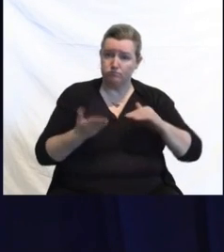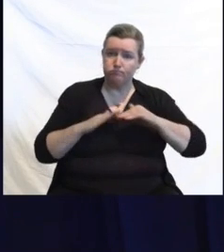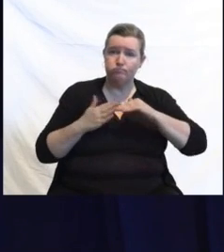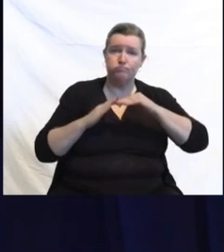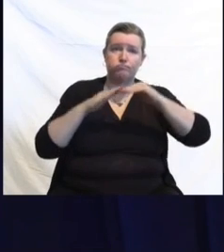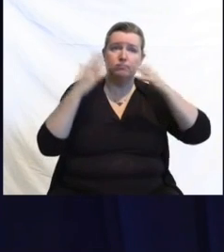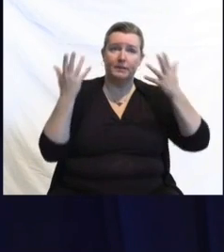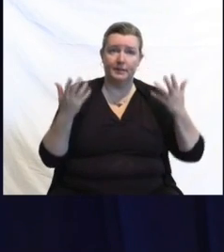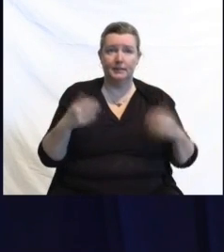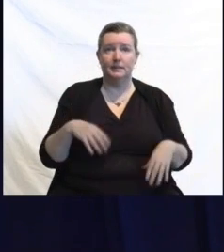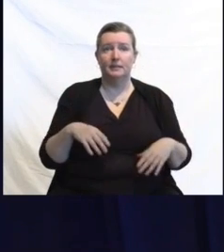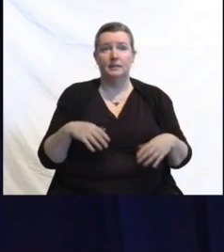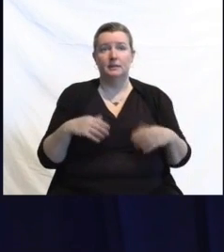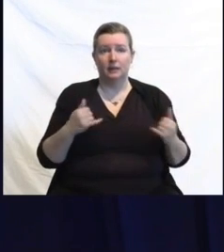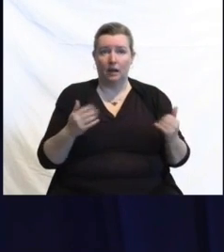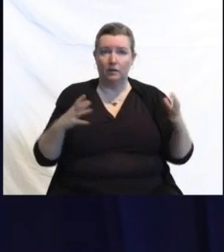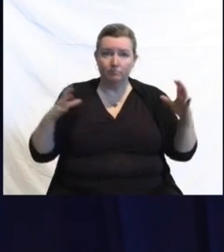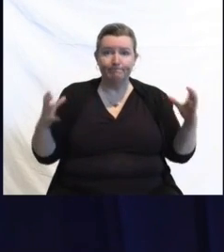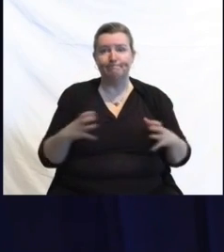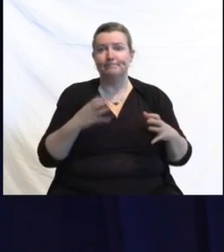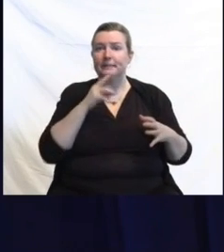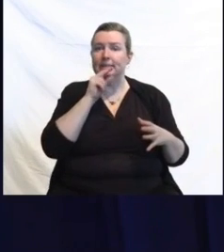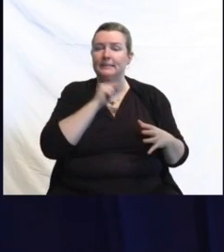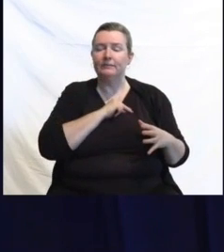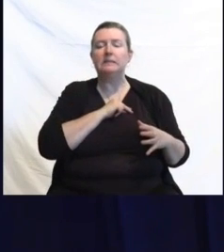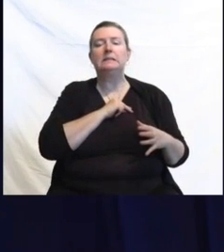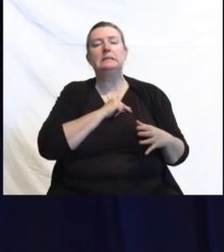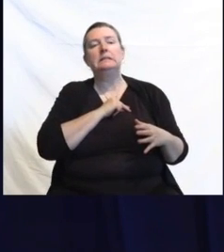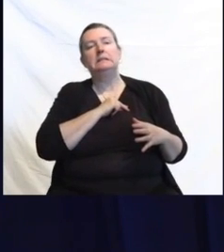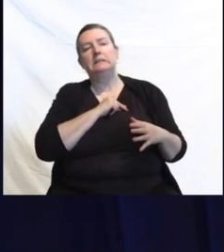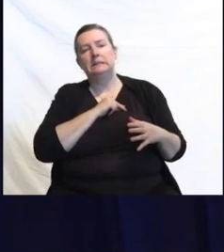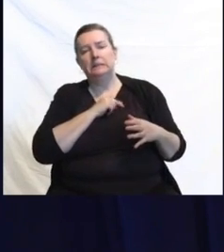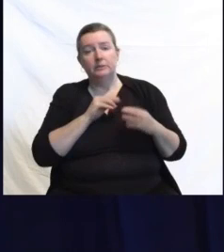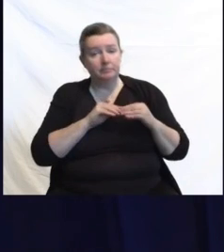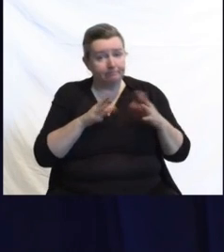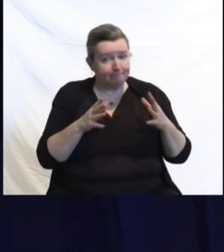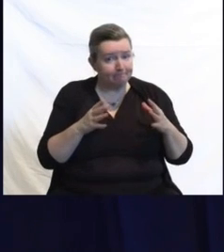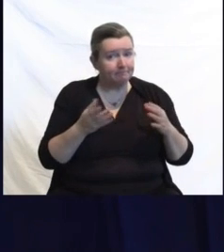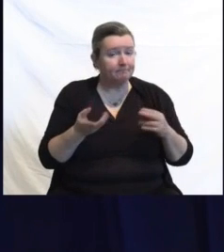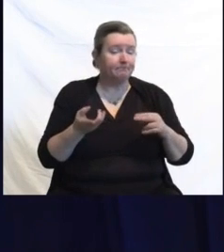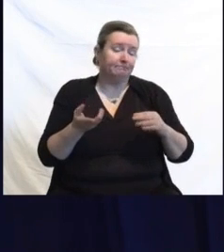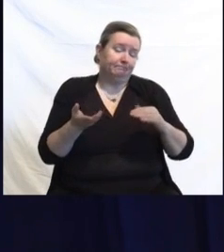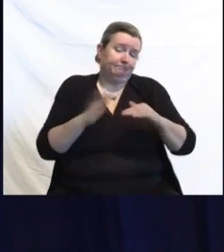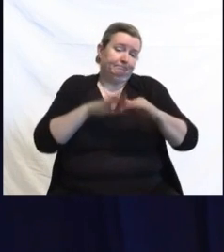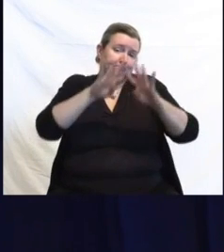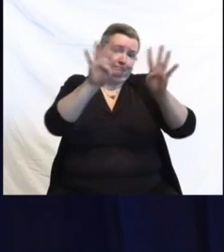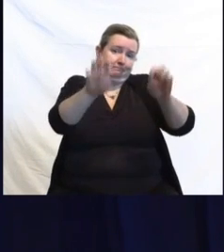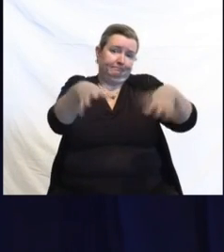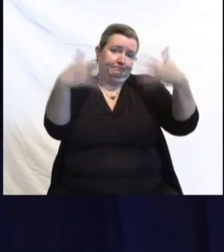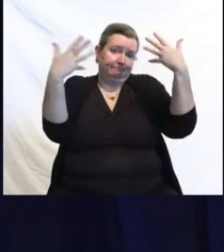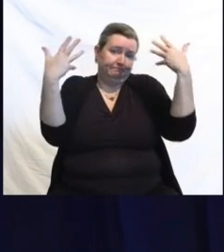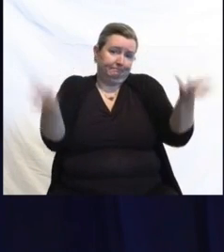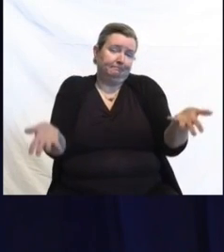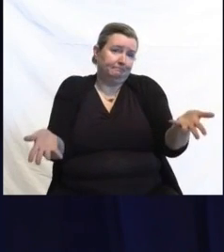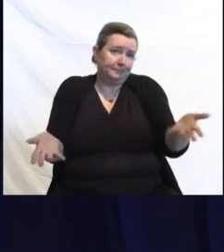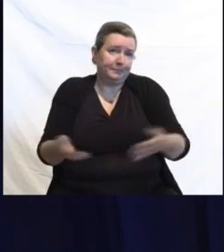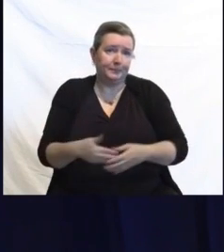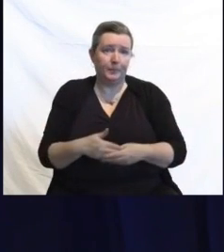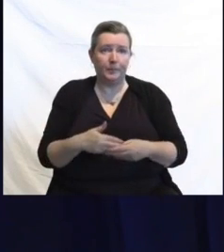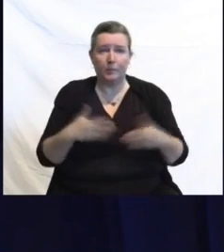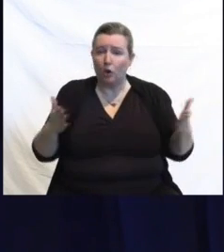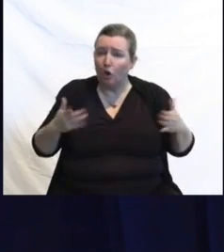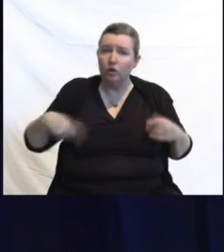for Thanksgiving and the upcoming holidays. The department encouraged all residents to take precautions,